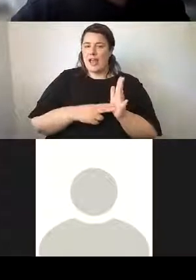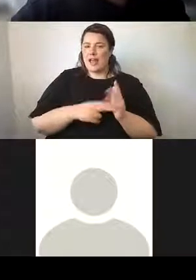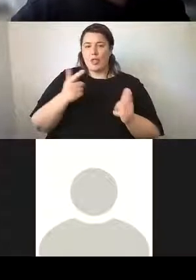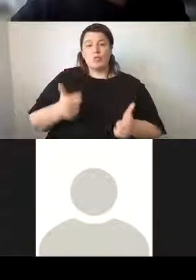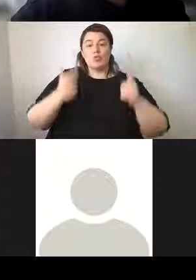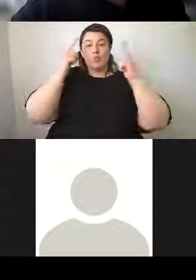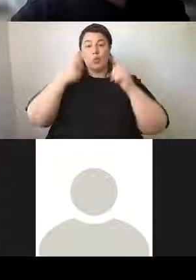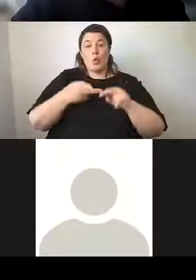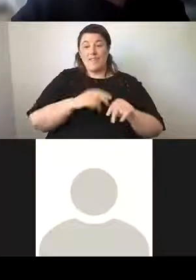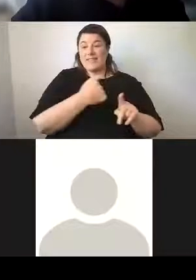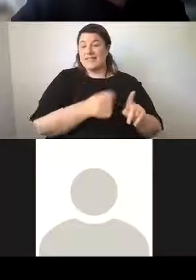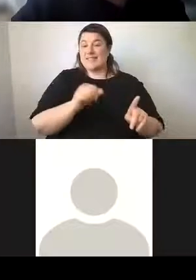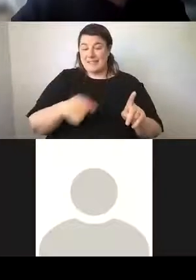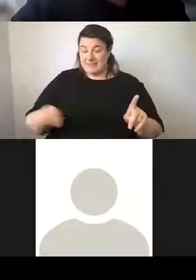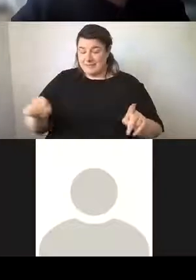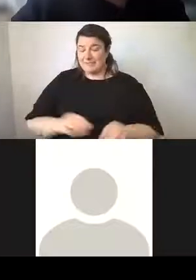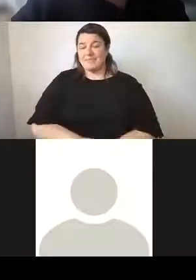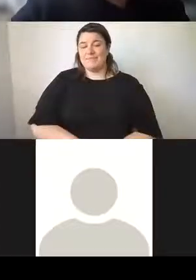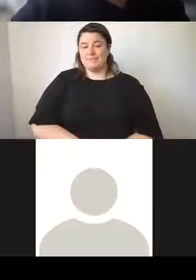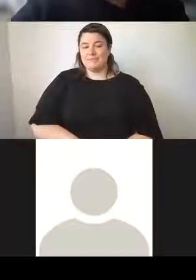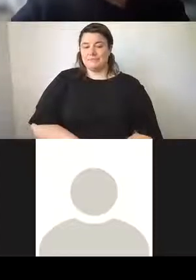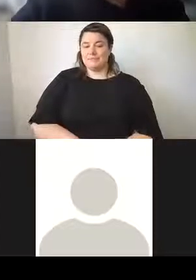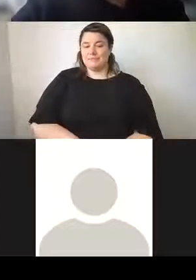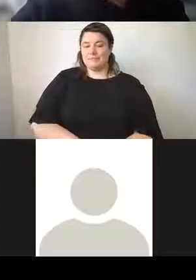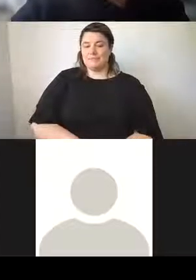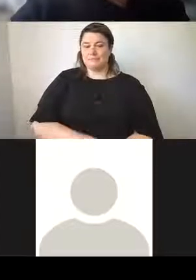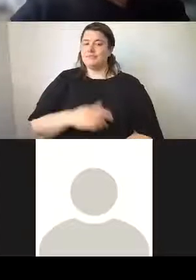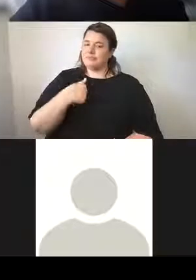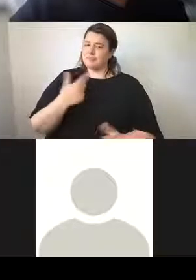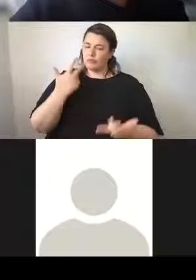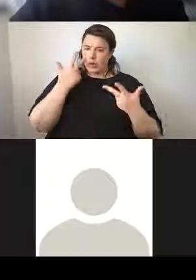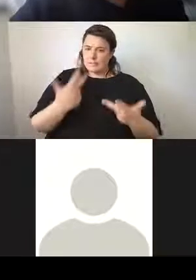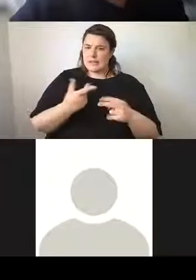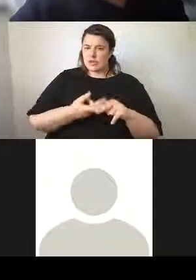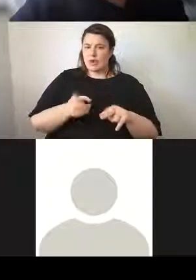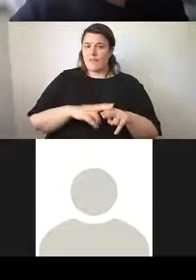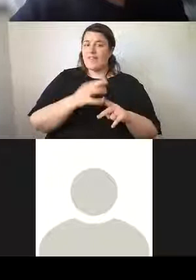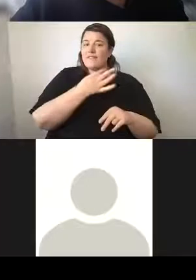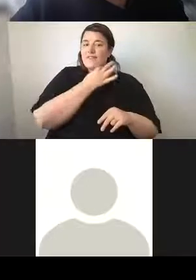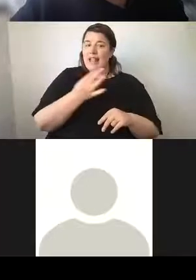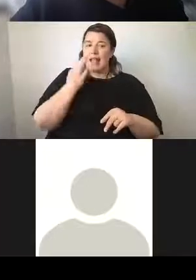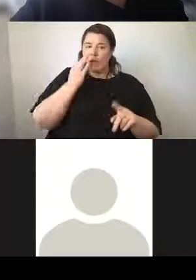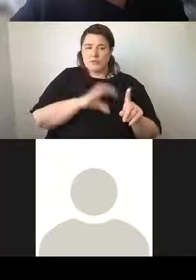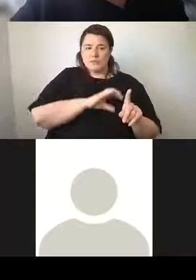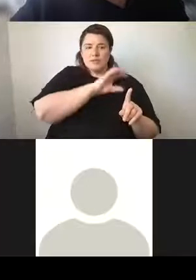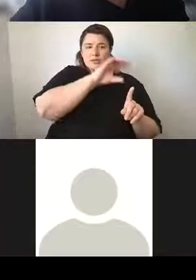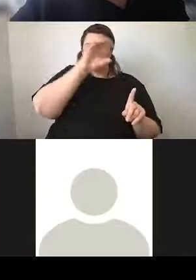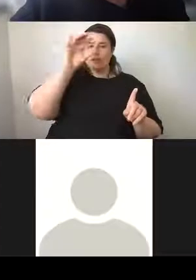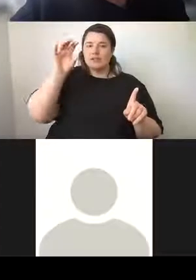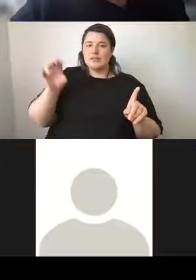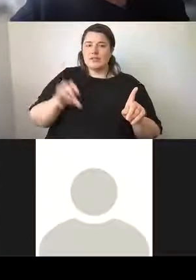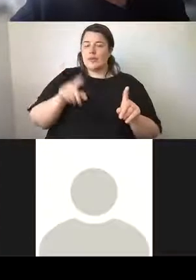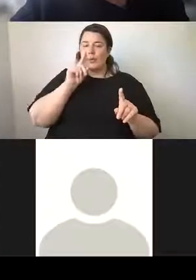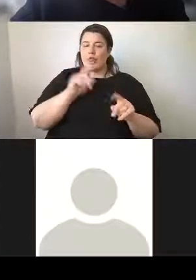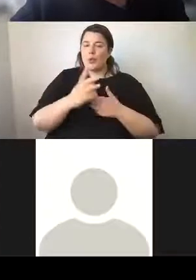particularly interested in are the representations of the flowers that look like little weeds. You can